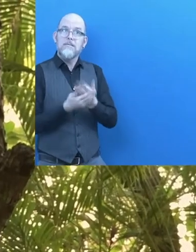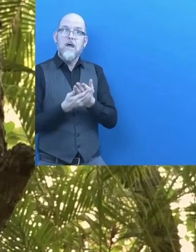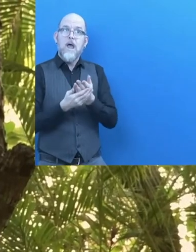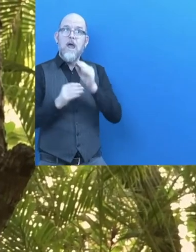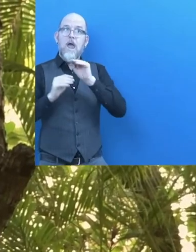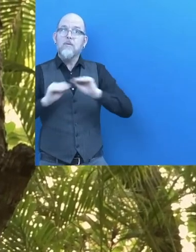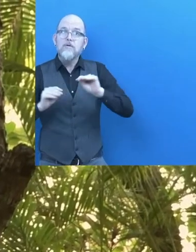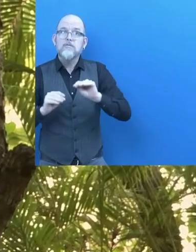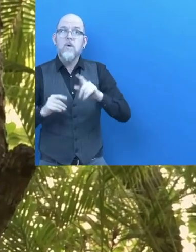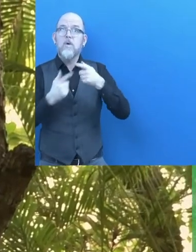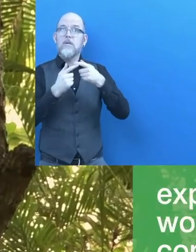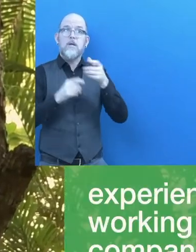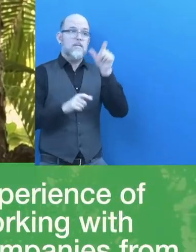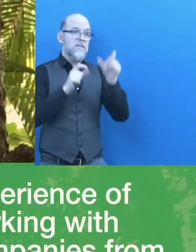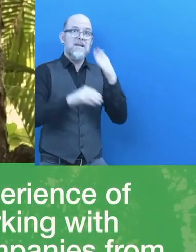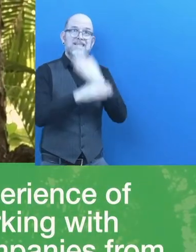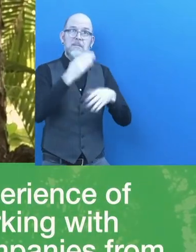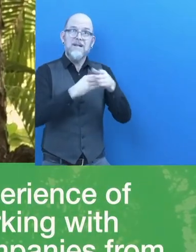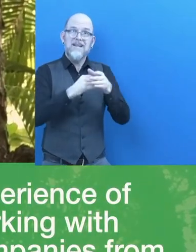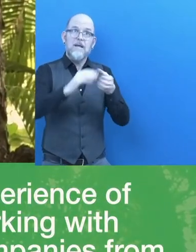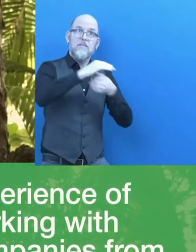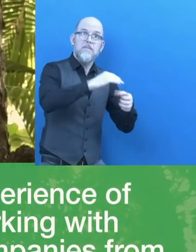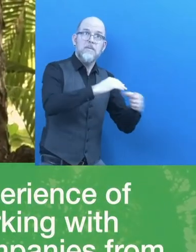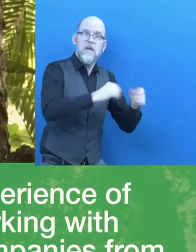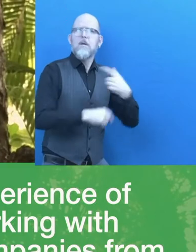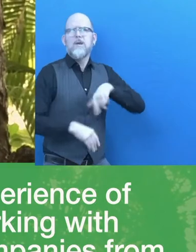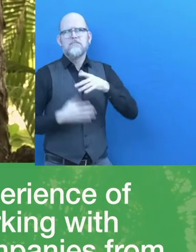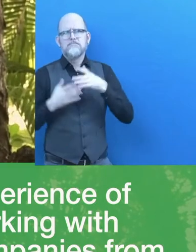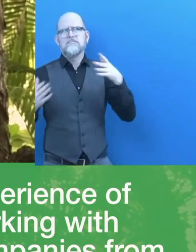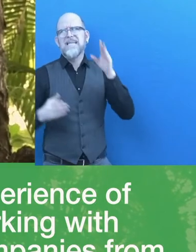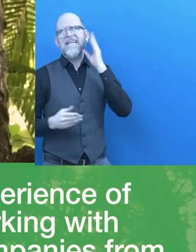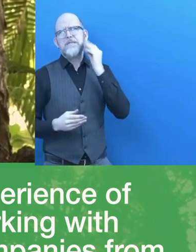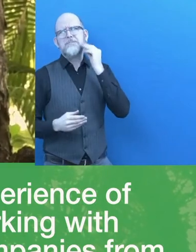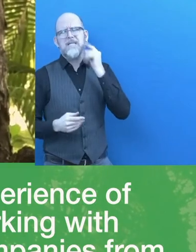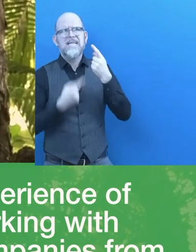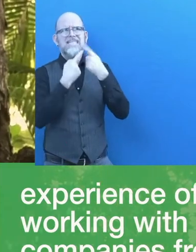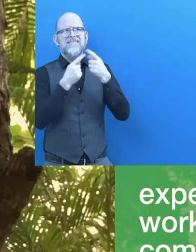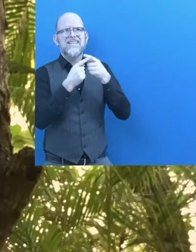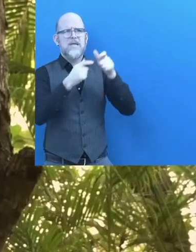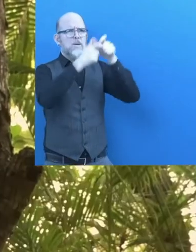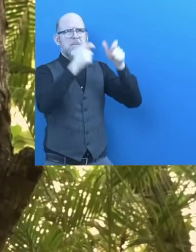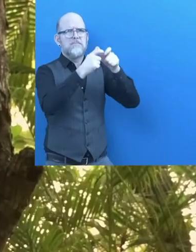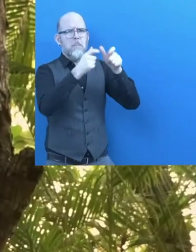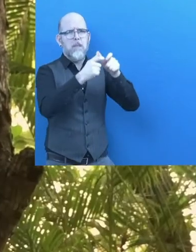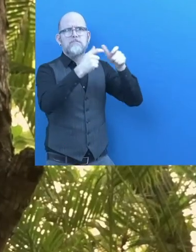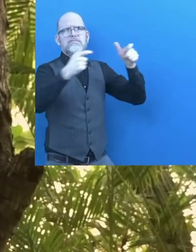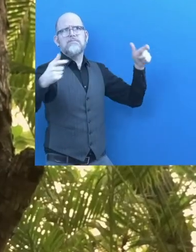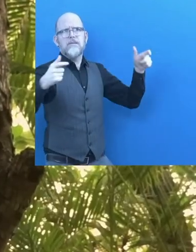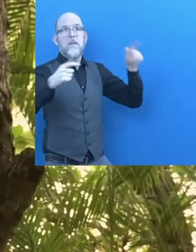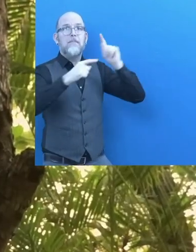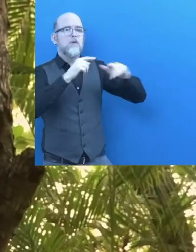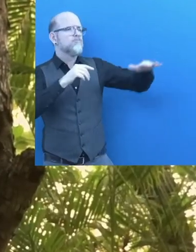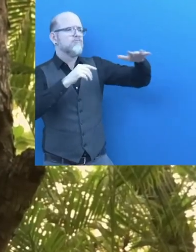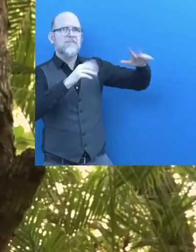of disabilities. We have the experience of working with 500 companies from all industries, and the trust of more than